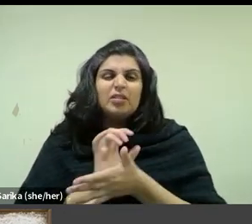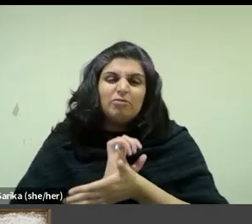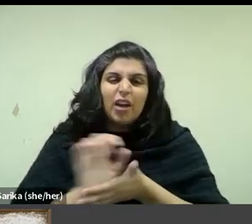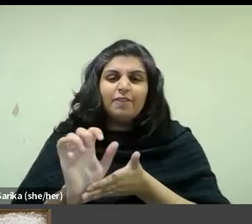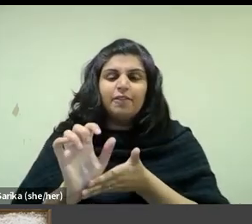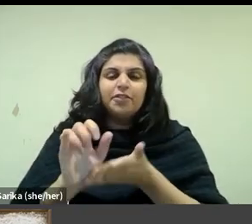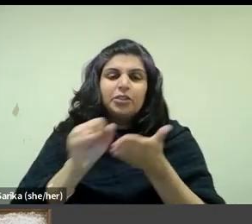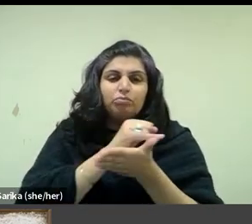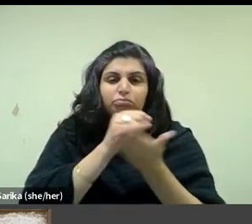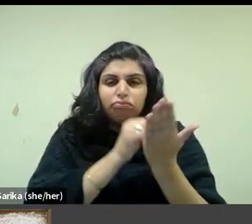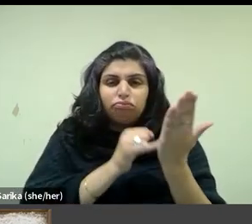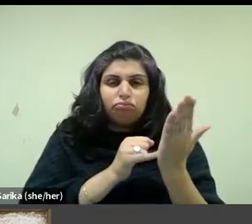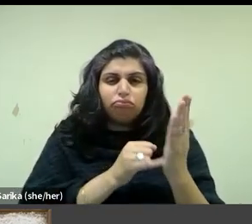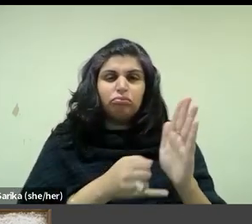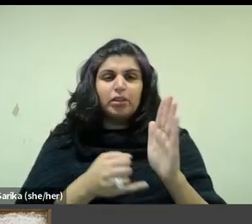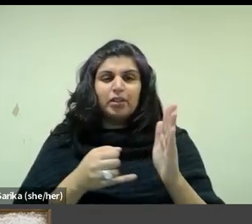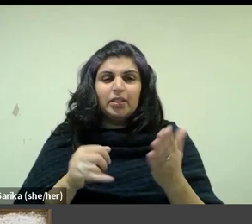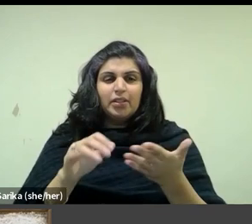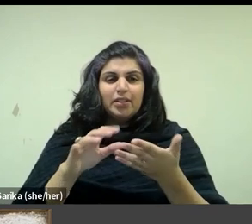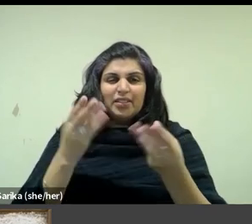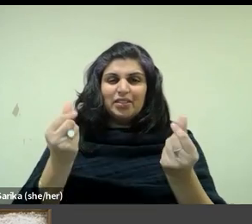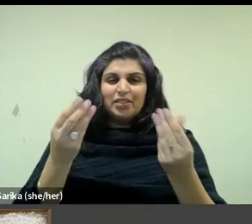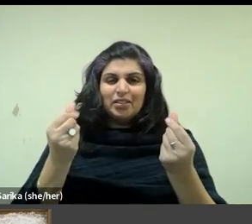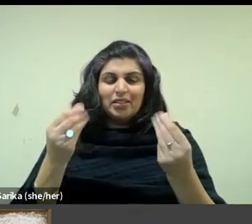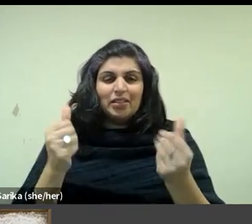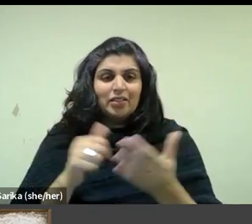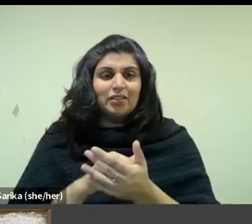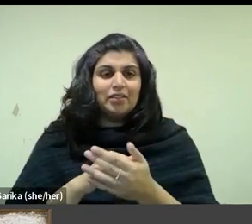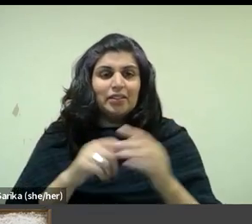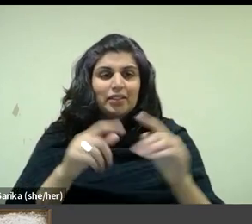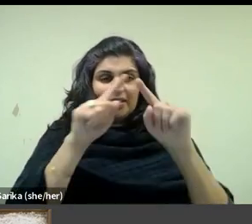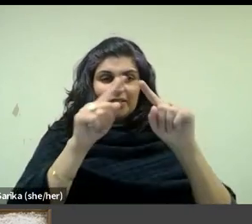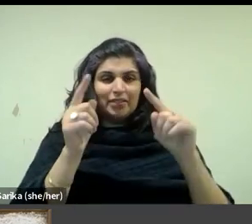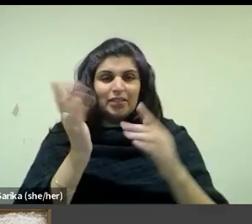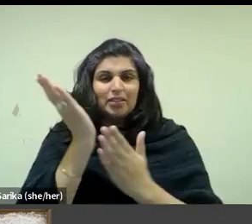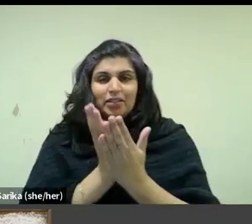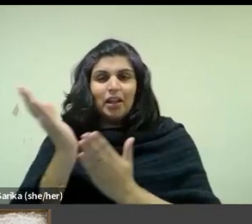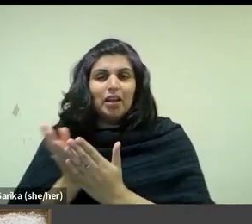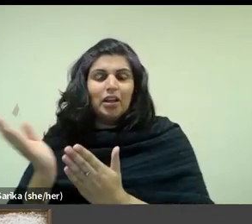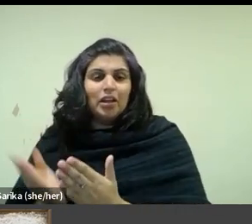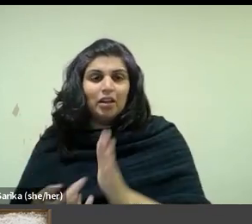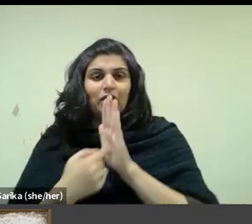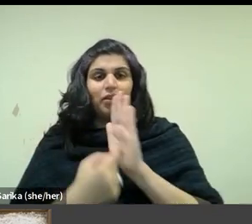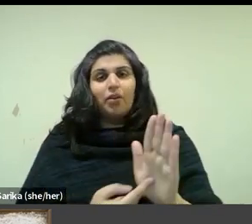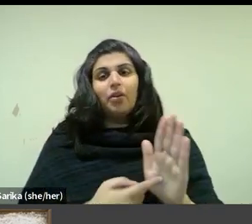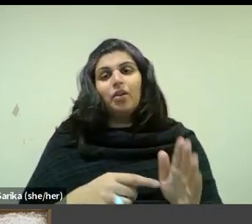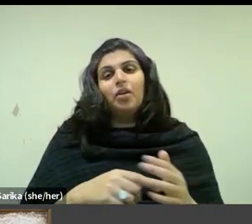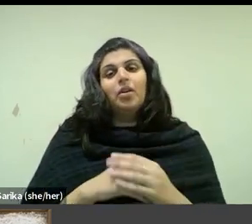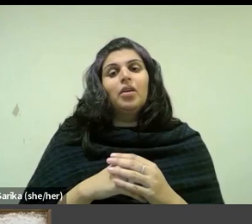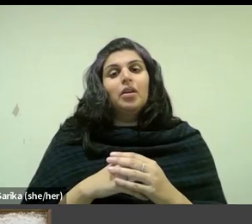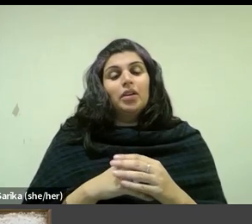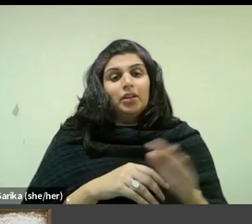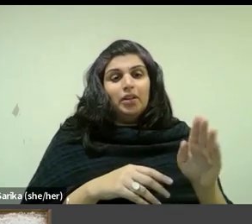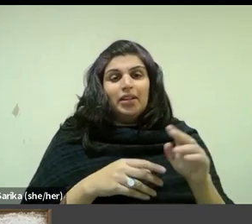quality to the painting surface, the diagonal shapes of which mimic the look of paint torn off in strips more than built up in